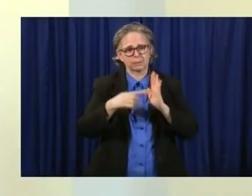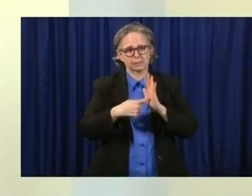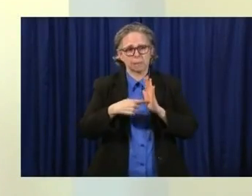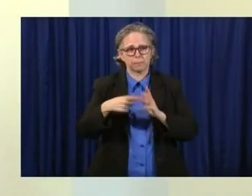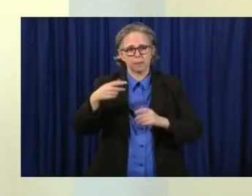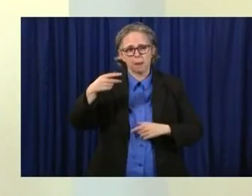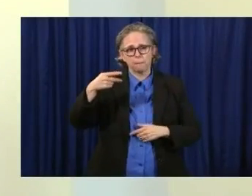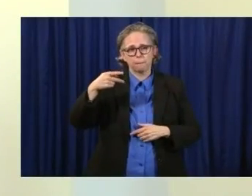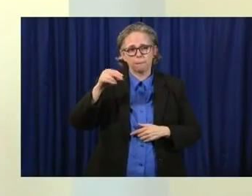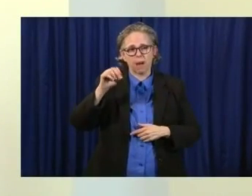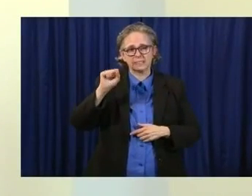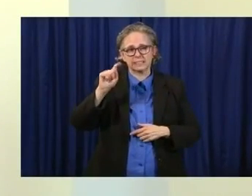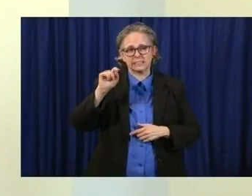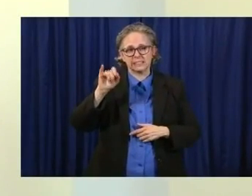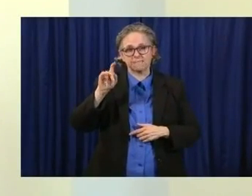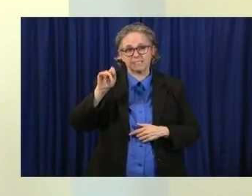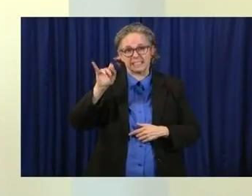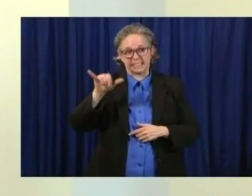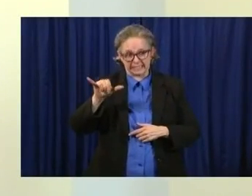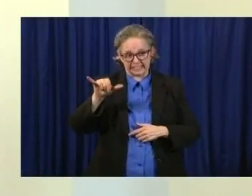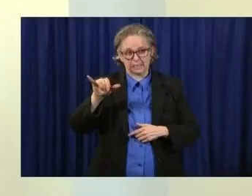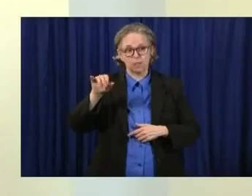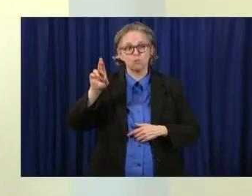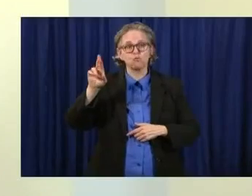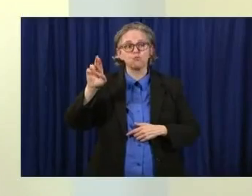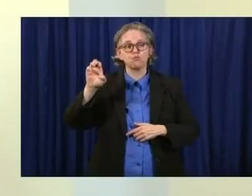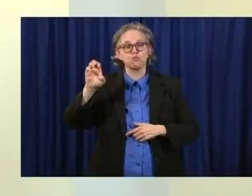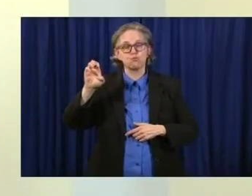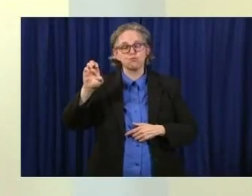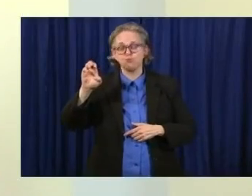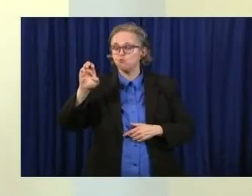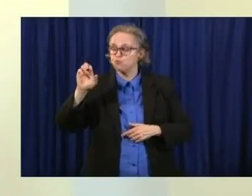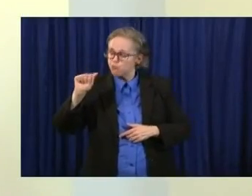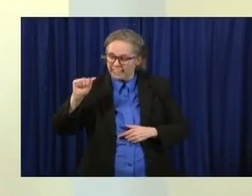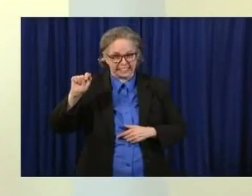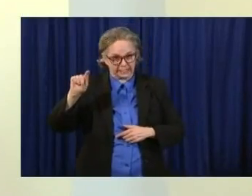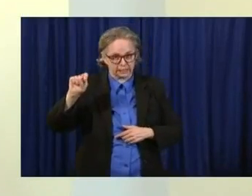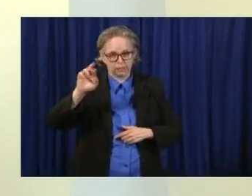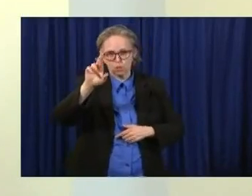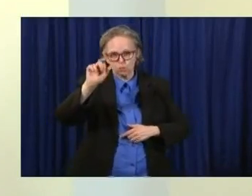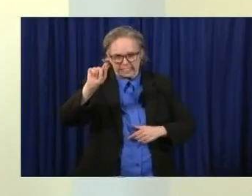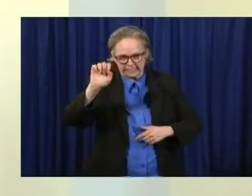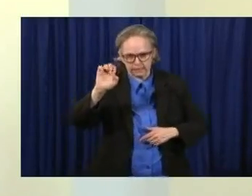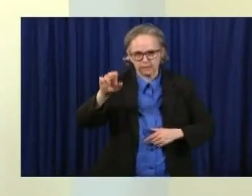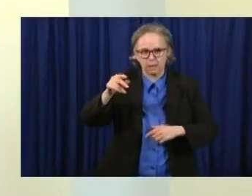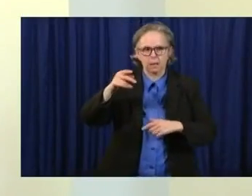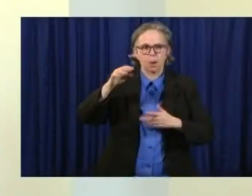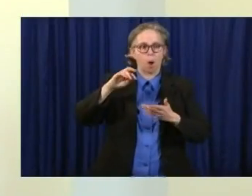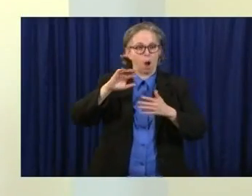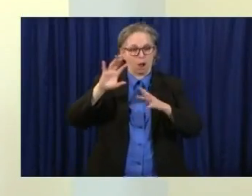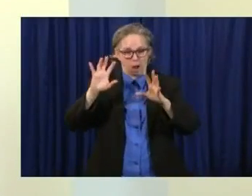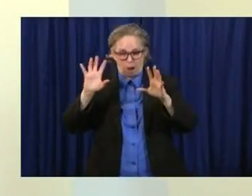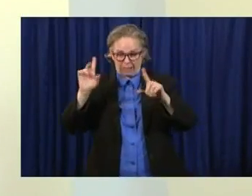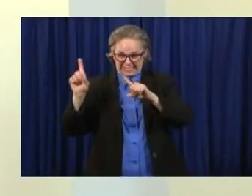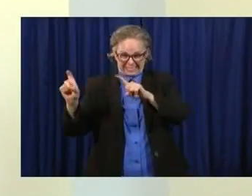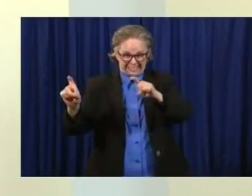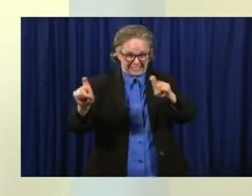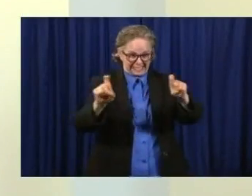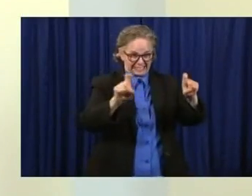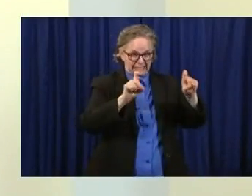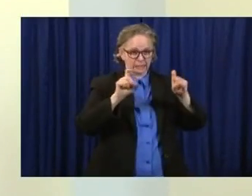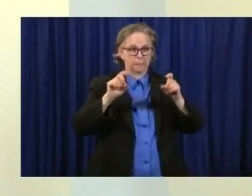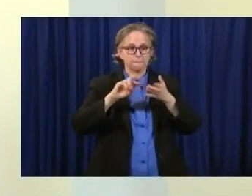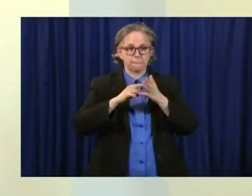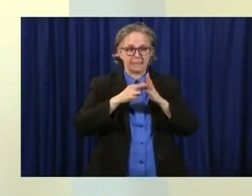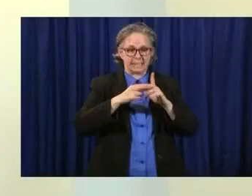which is the amount of positive tests over, like, sort of all the tests you have done and all the negatives you have done. So